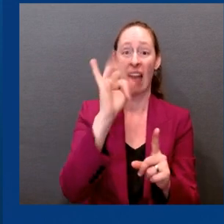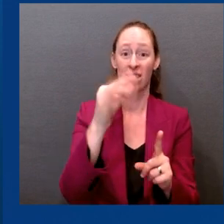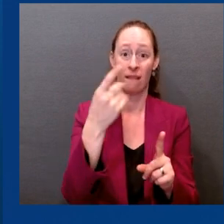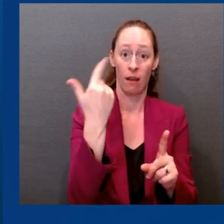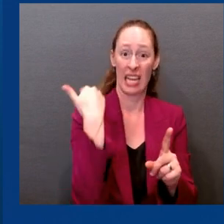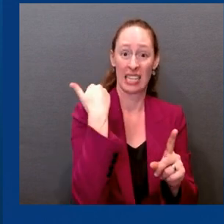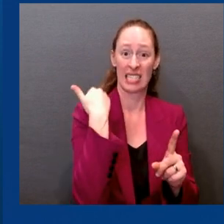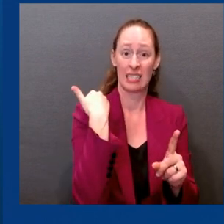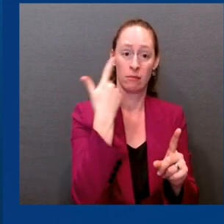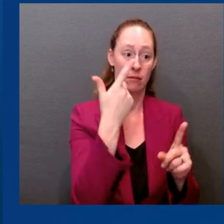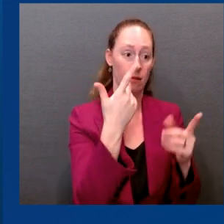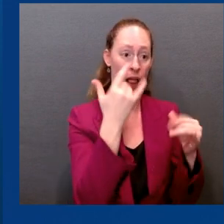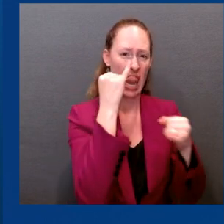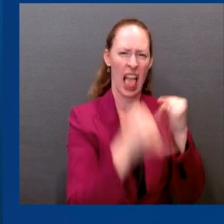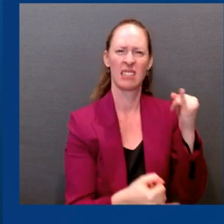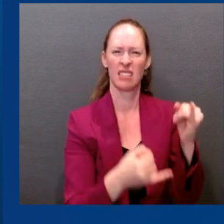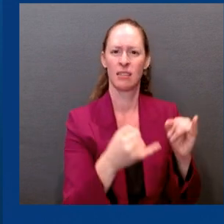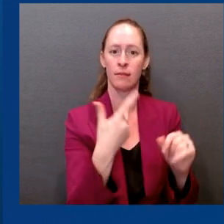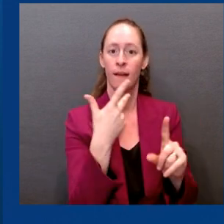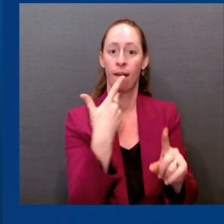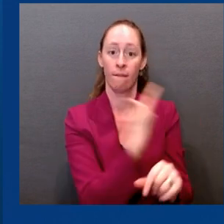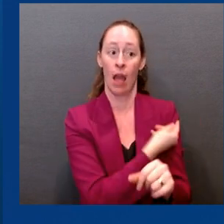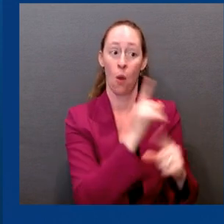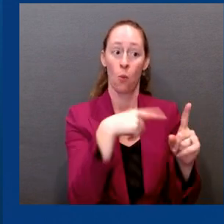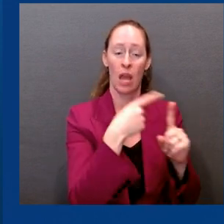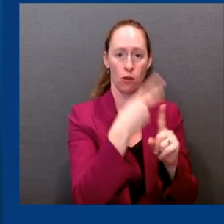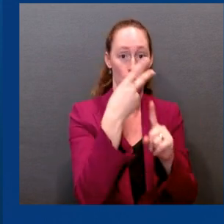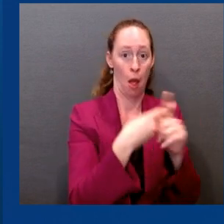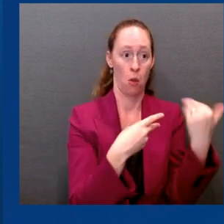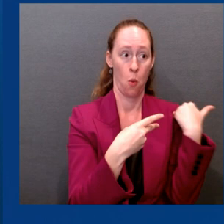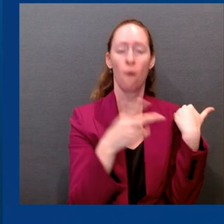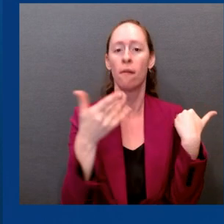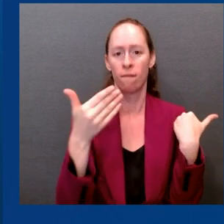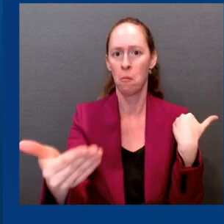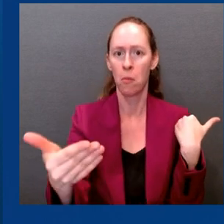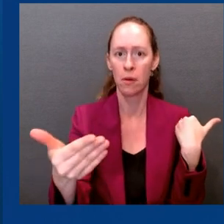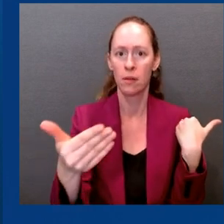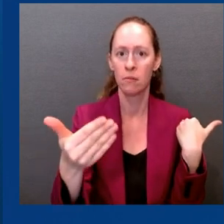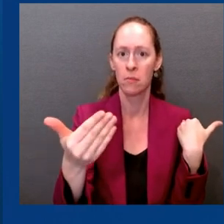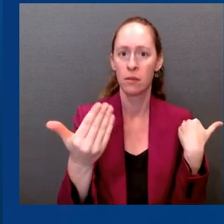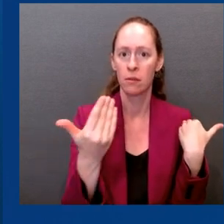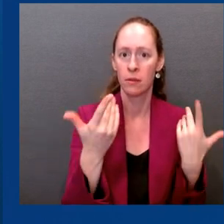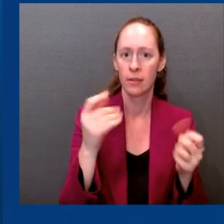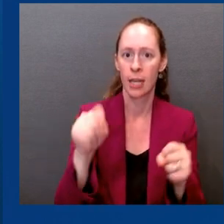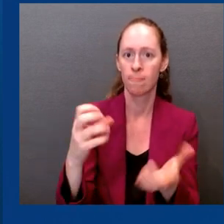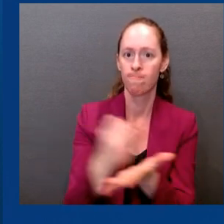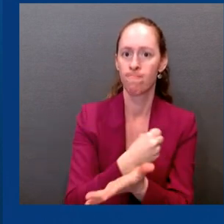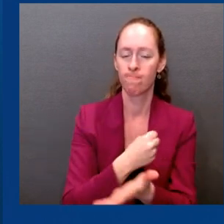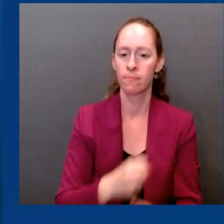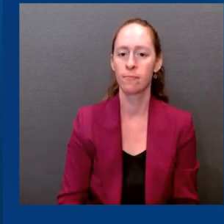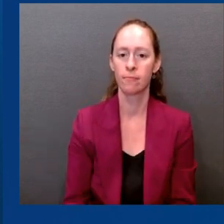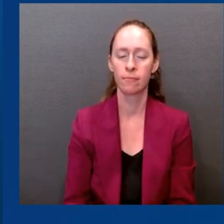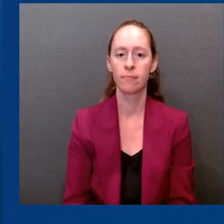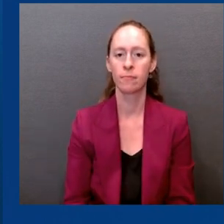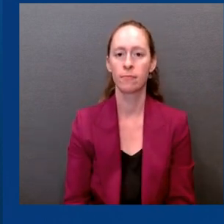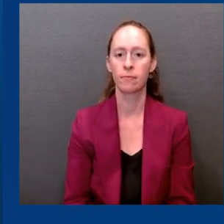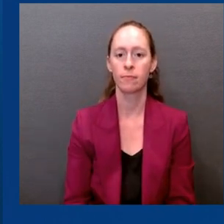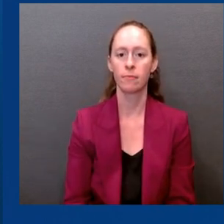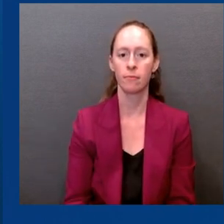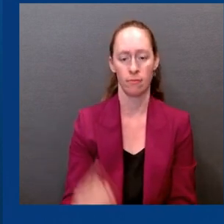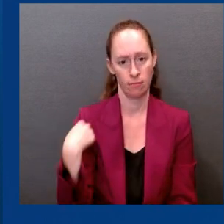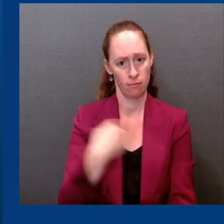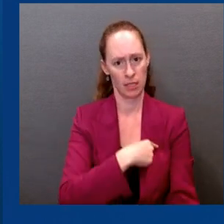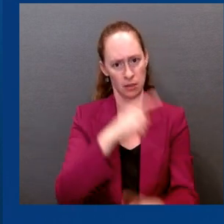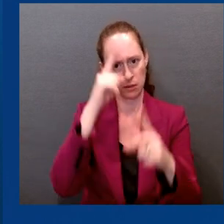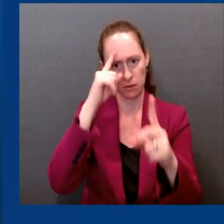.4, updating our COVID-19 vaccines to match the circulating variants helps us to better be protected against these